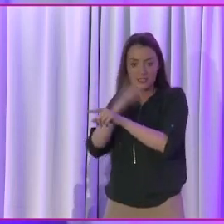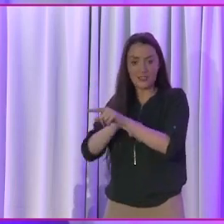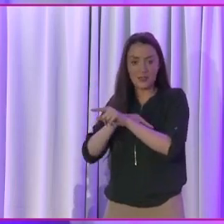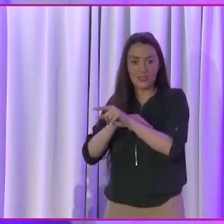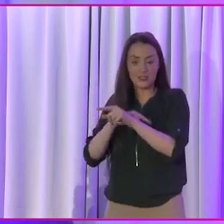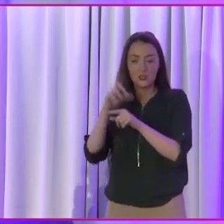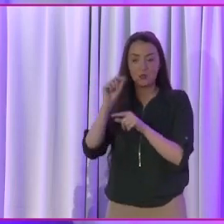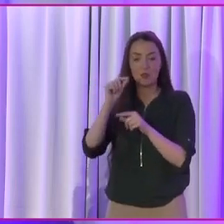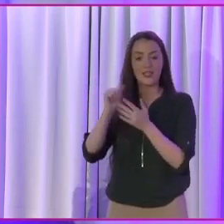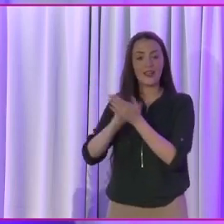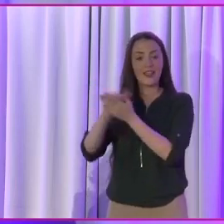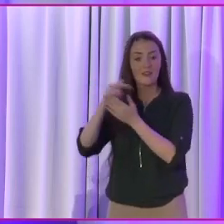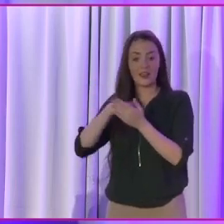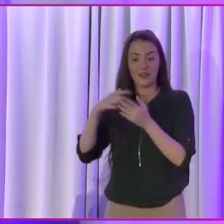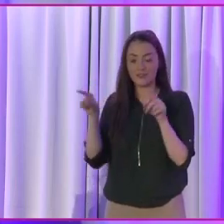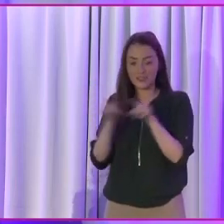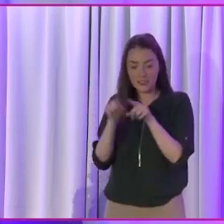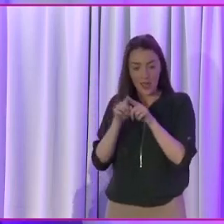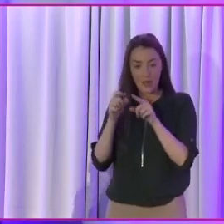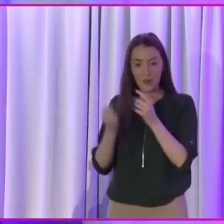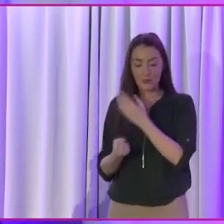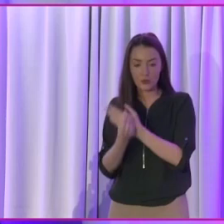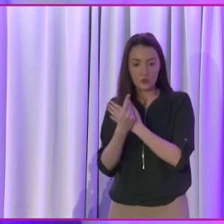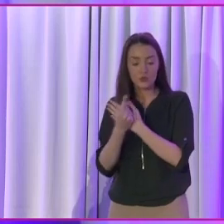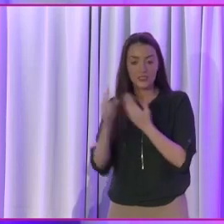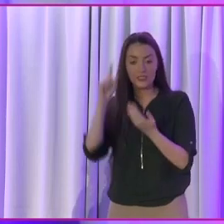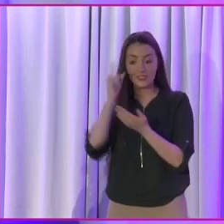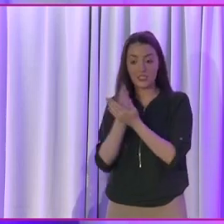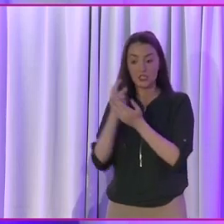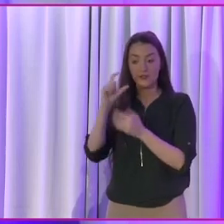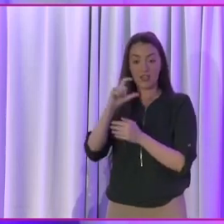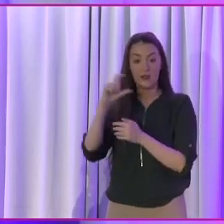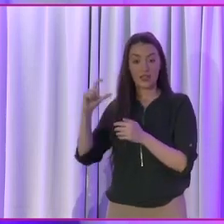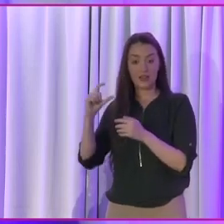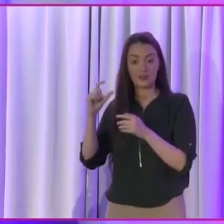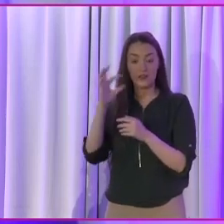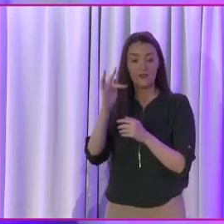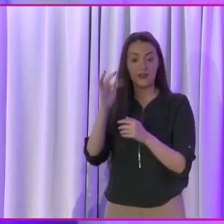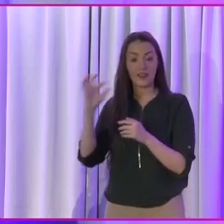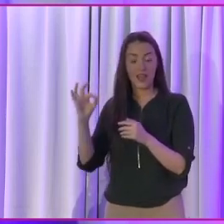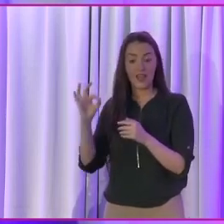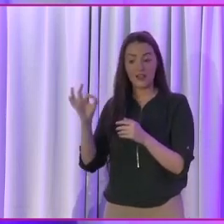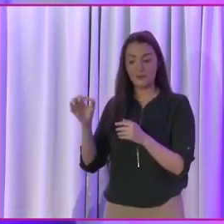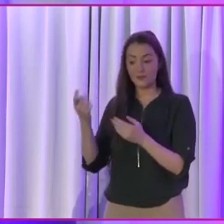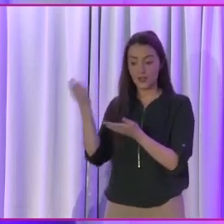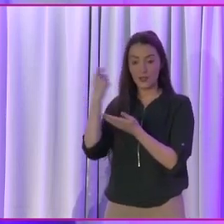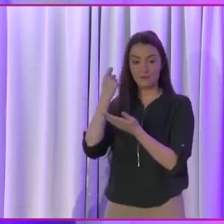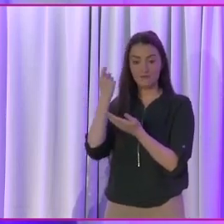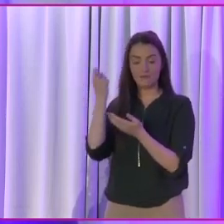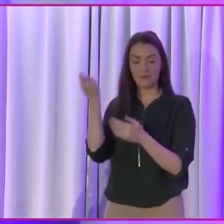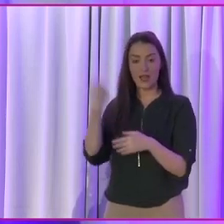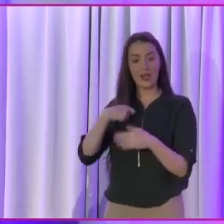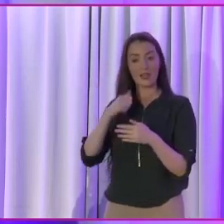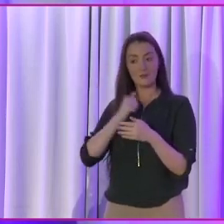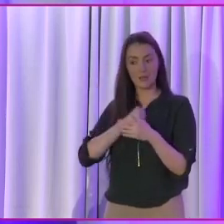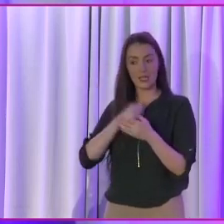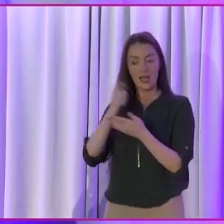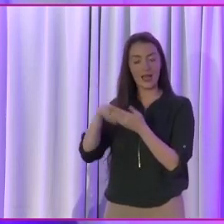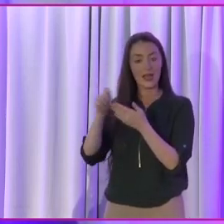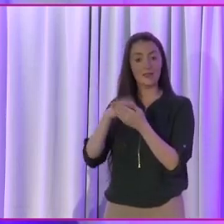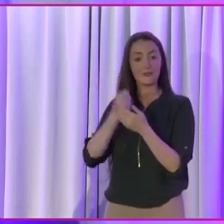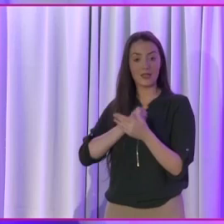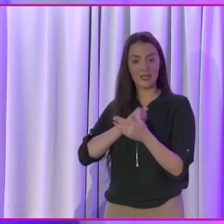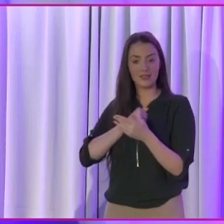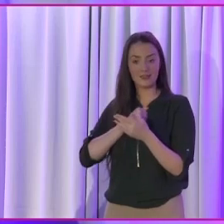opportunity. And the decision of the councillors of Fine Gael to elect me and take a chance on me in